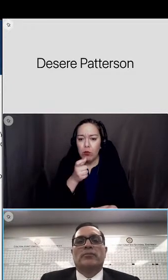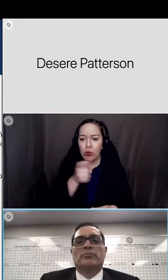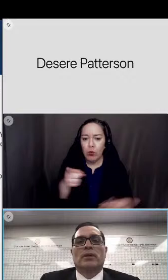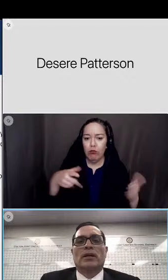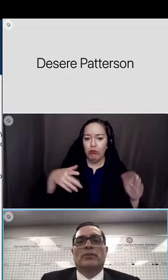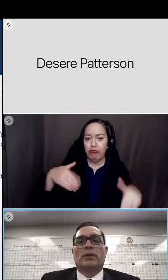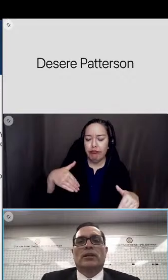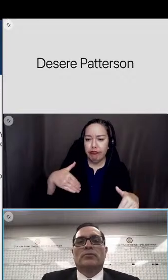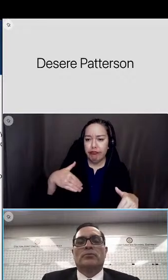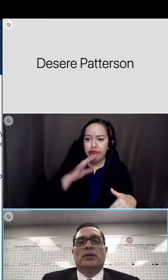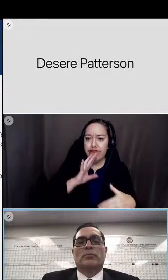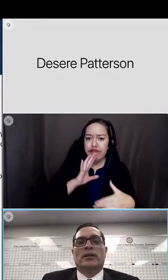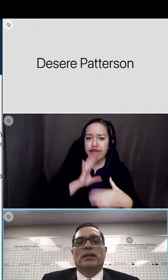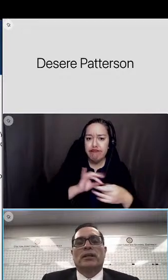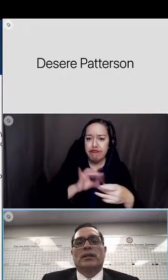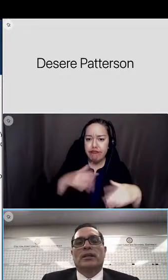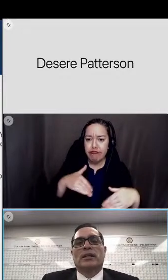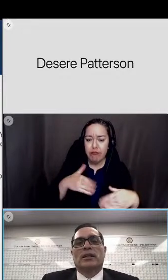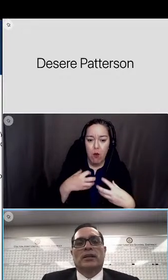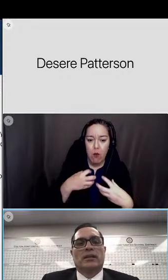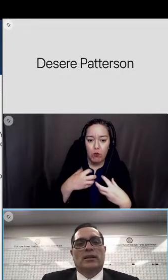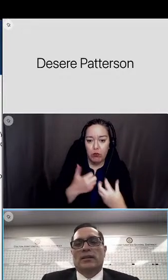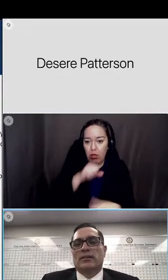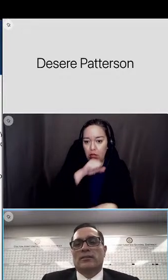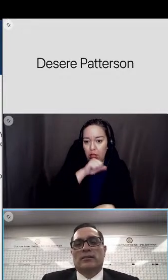yet. I'd love to hear from somebody.